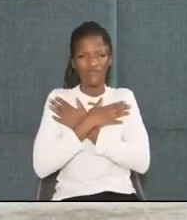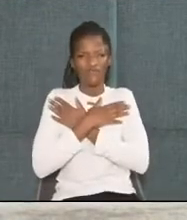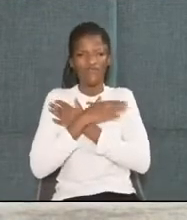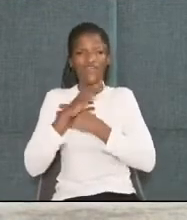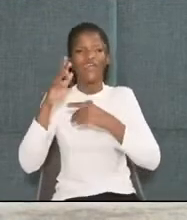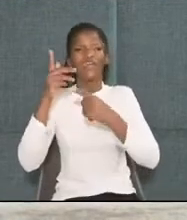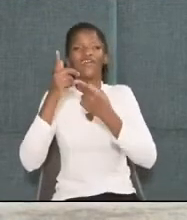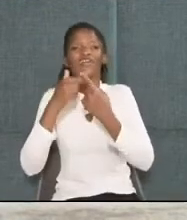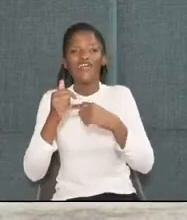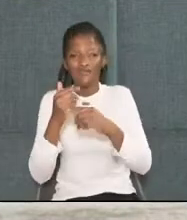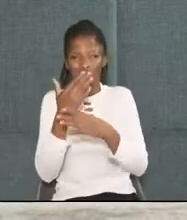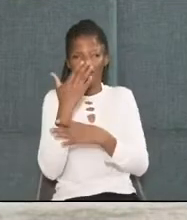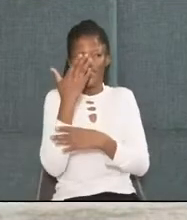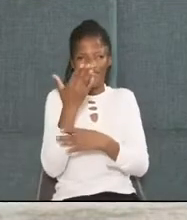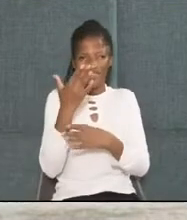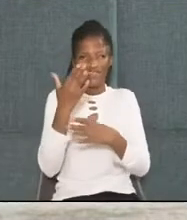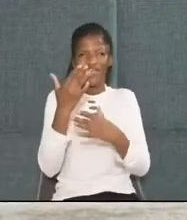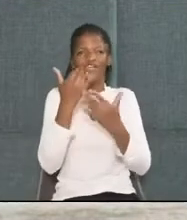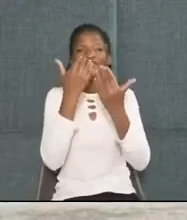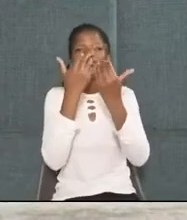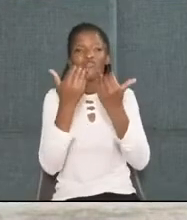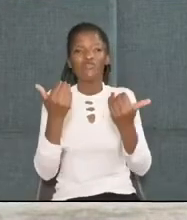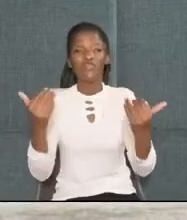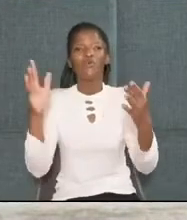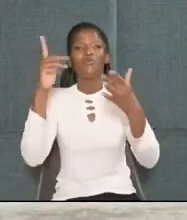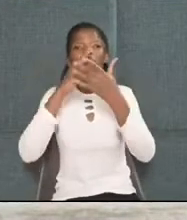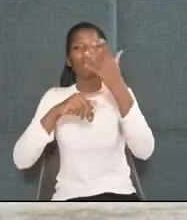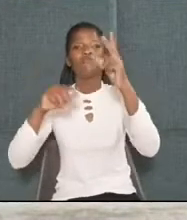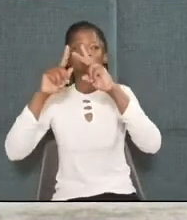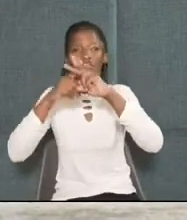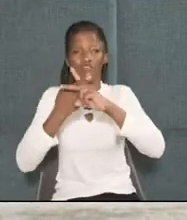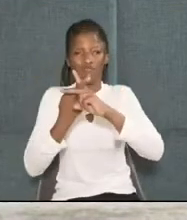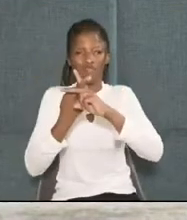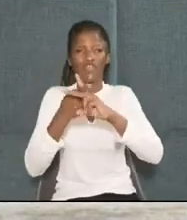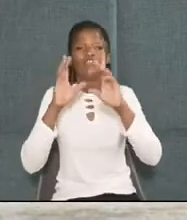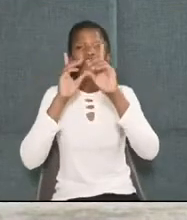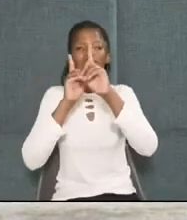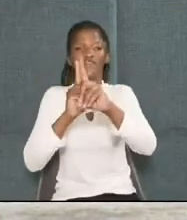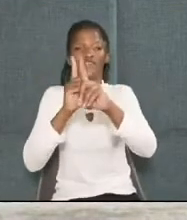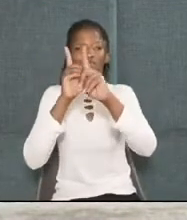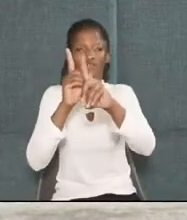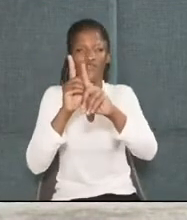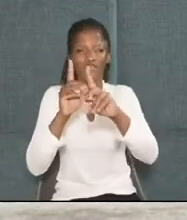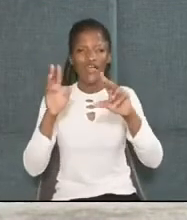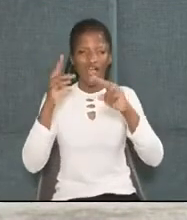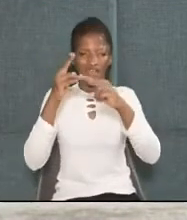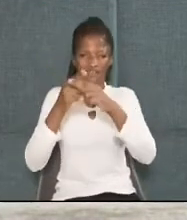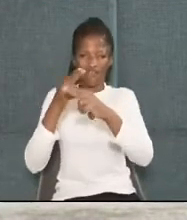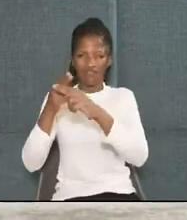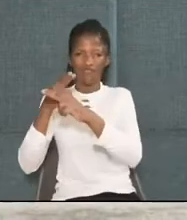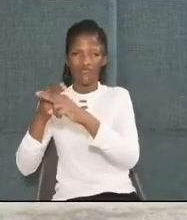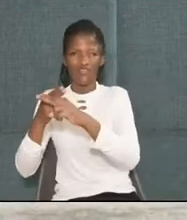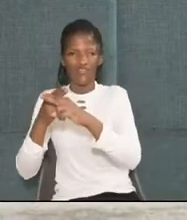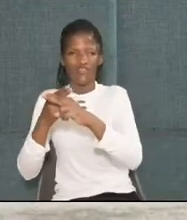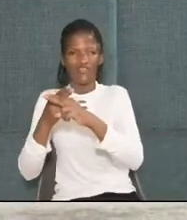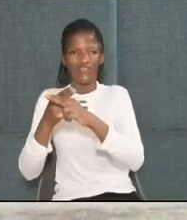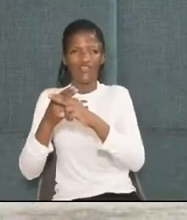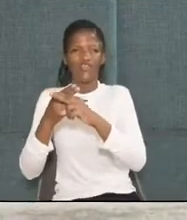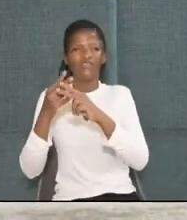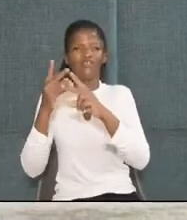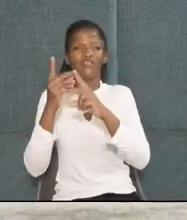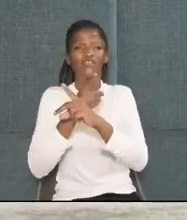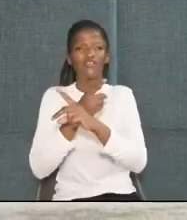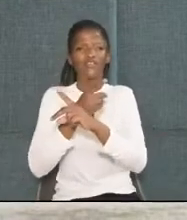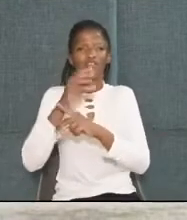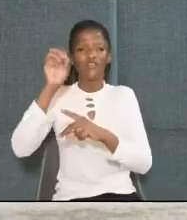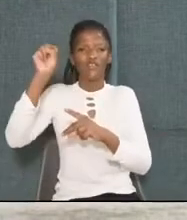comes the answer. That, boys and girls, is what began to happen to the disciples. As soon as our dearest Stephen was